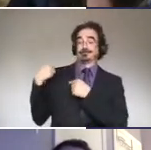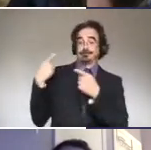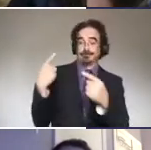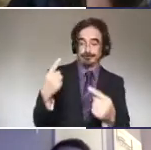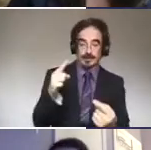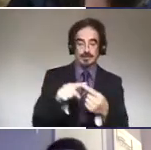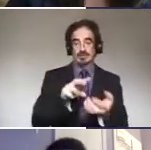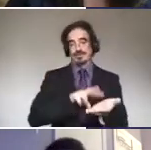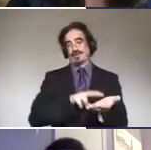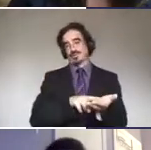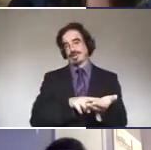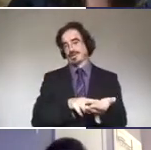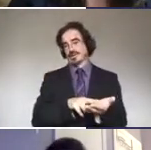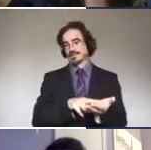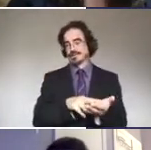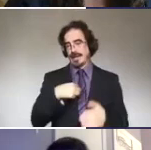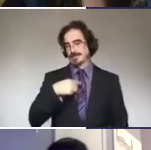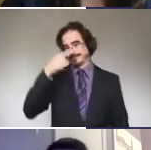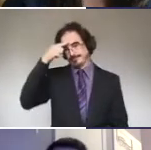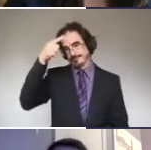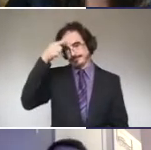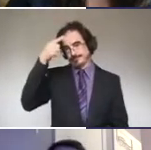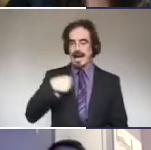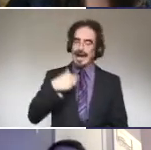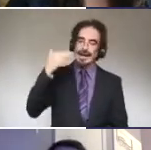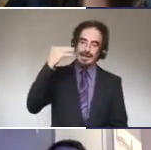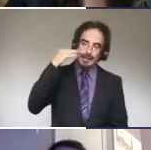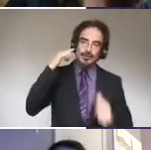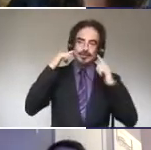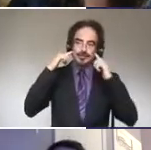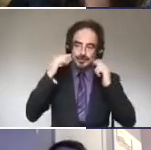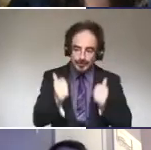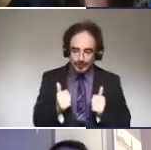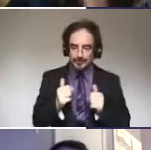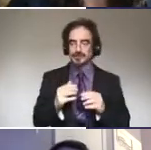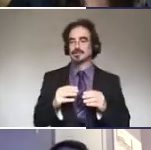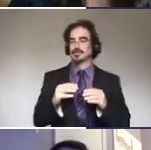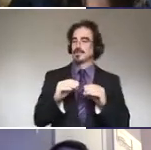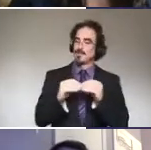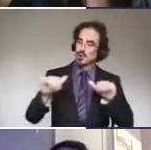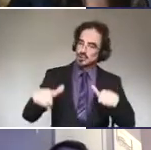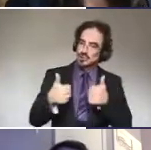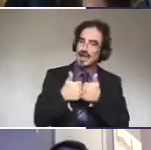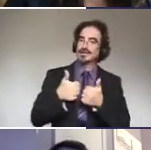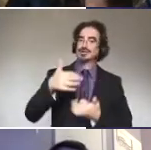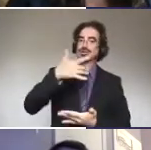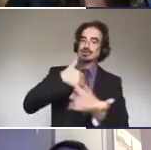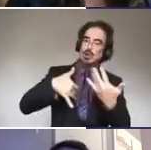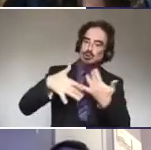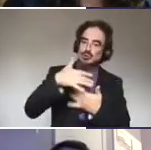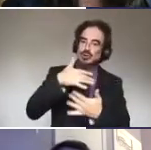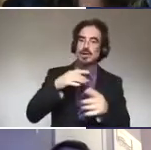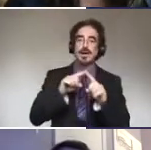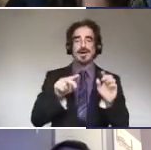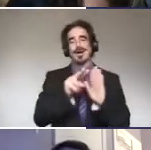knew I had a hearing loss. I had lost my hearing. I was having more difficulty with my peers, sometimes social interactions, but undergraduate,